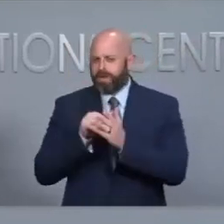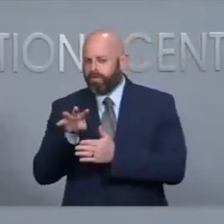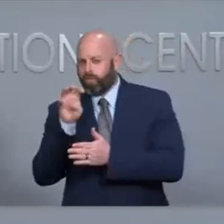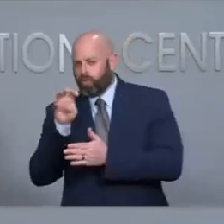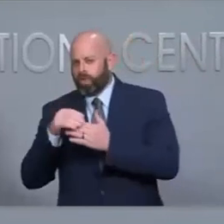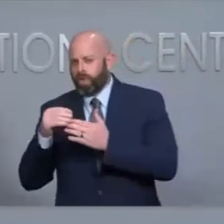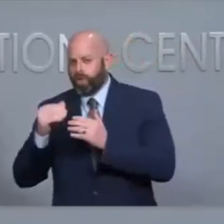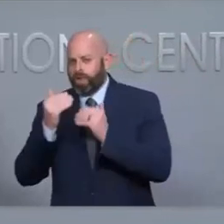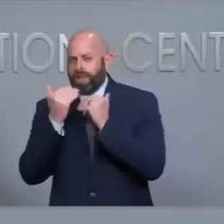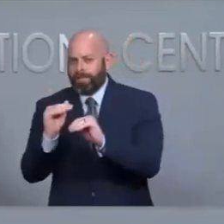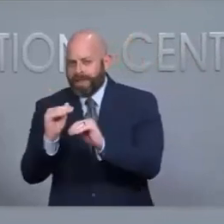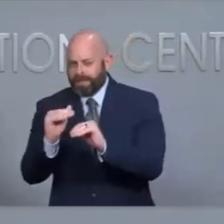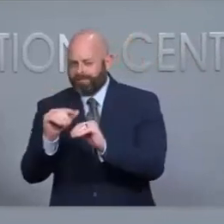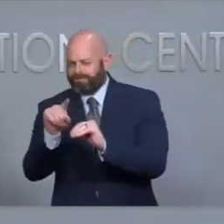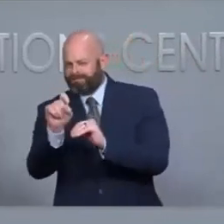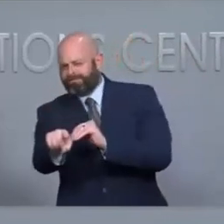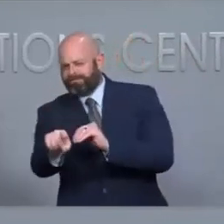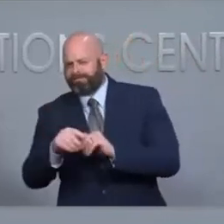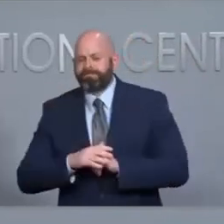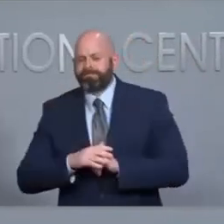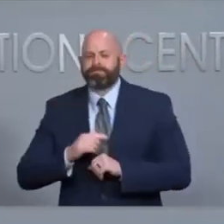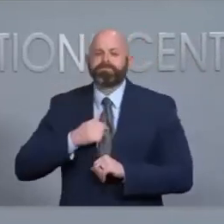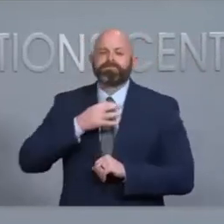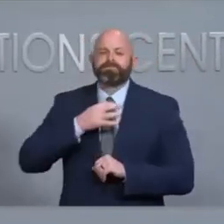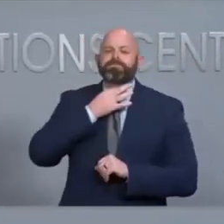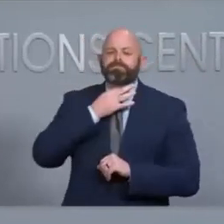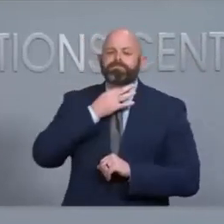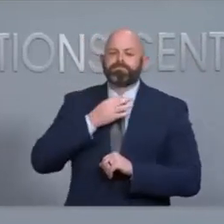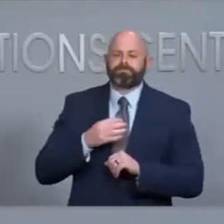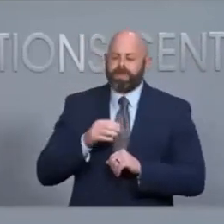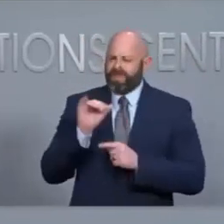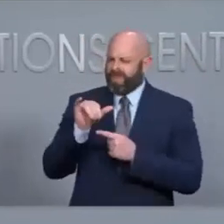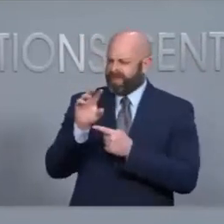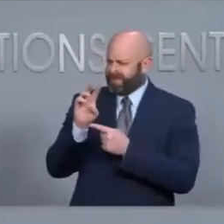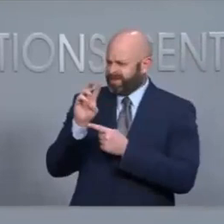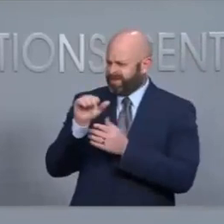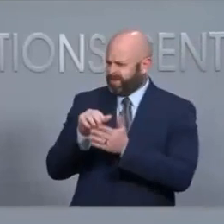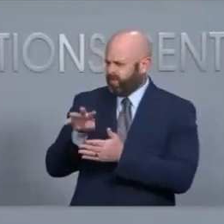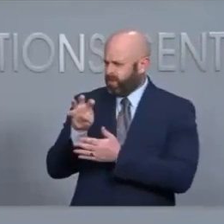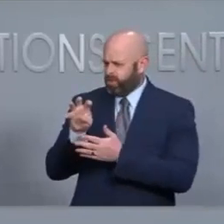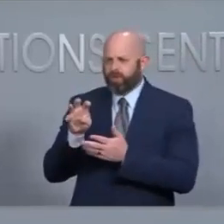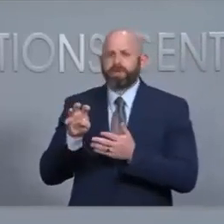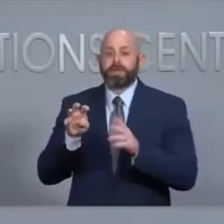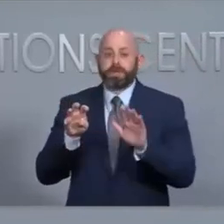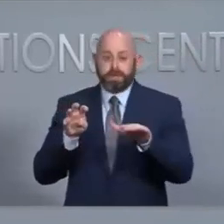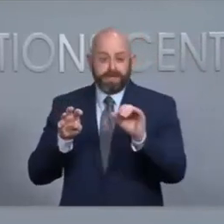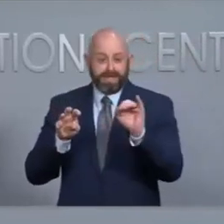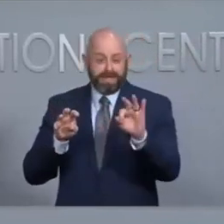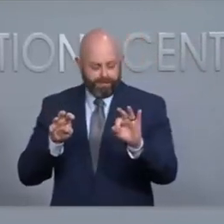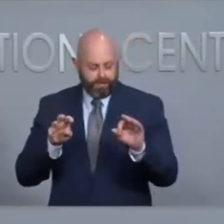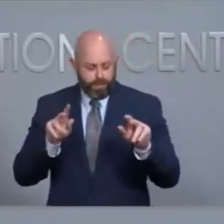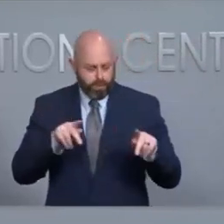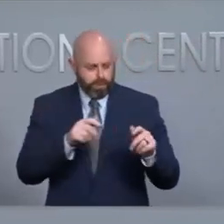limit and I'm just curious is there a way candidates can distinguish a contribution if